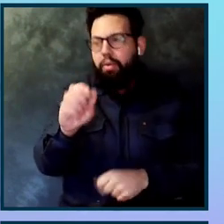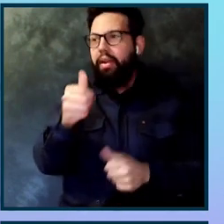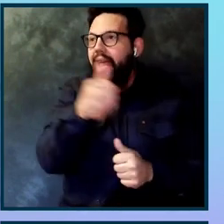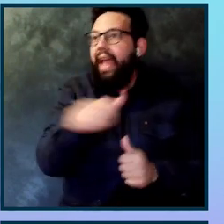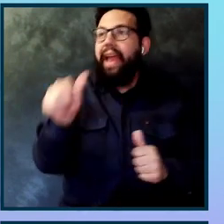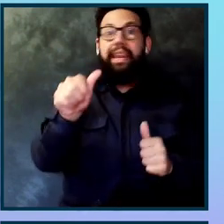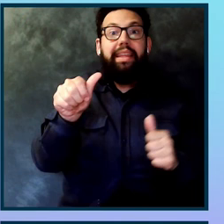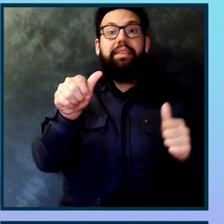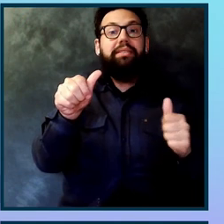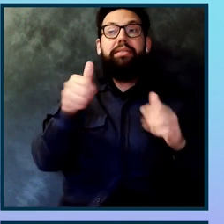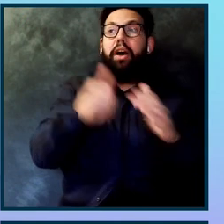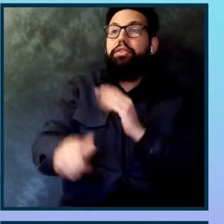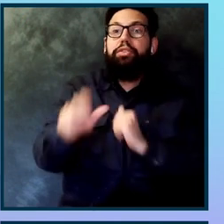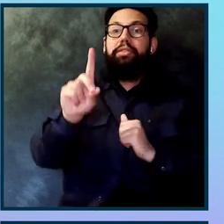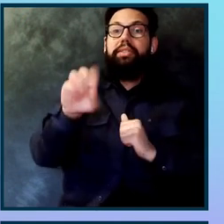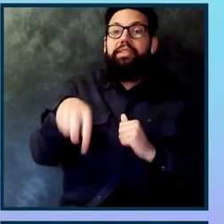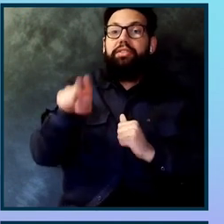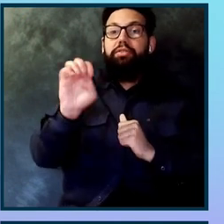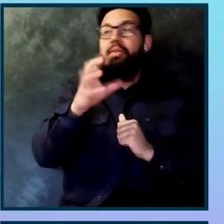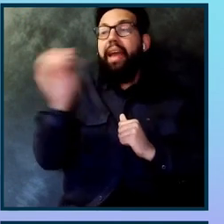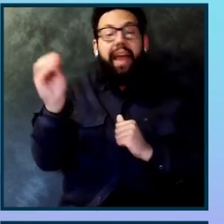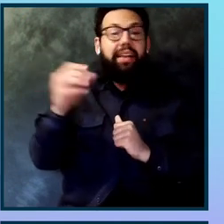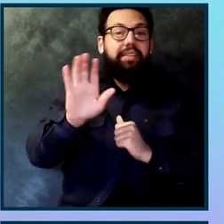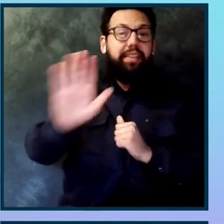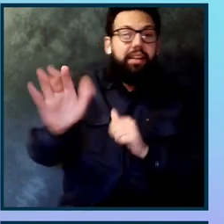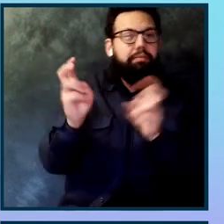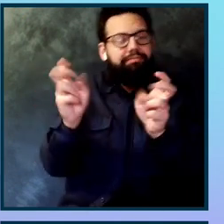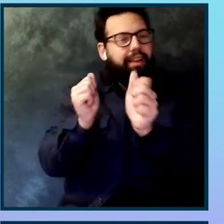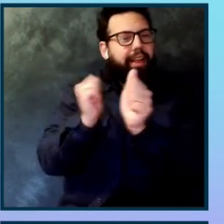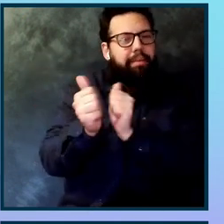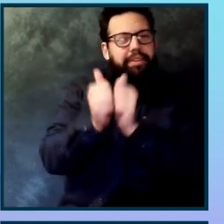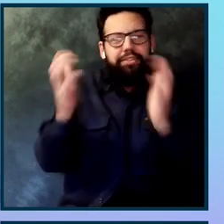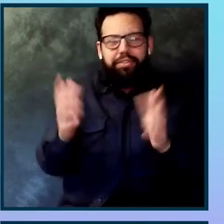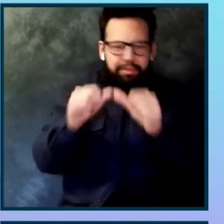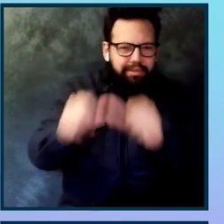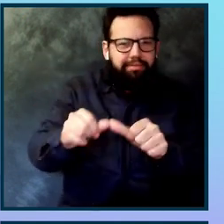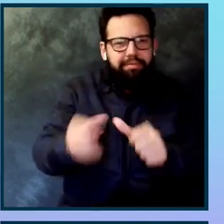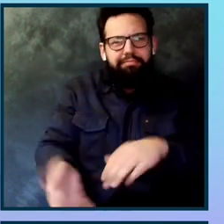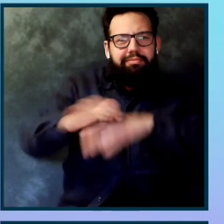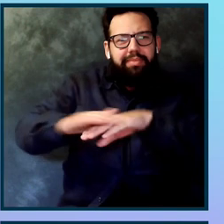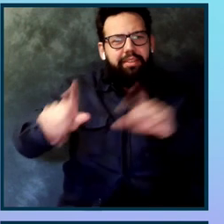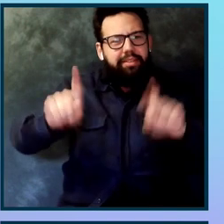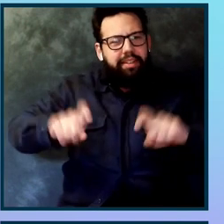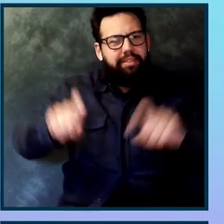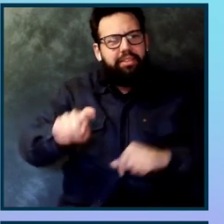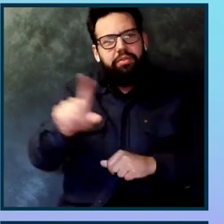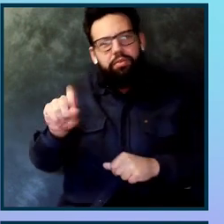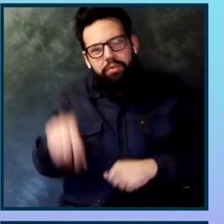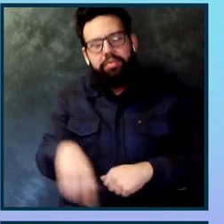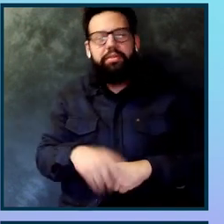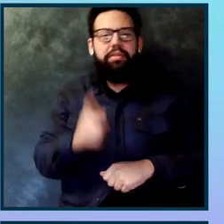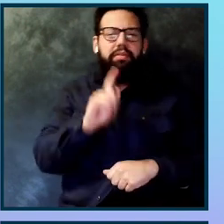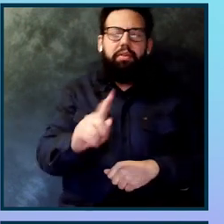DQ's competition, the most secure accessible testing tools, while maintaining full support for all HTML features, such as cross-domain